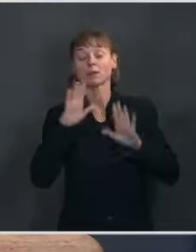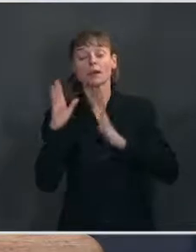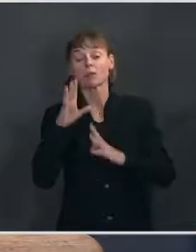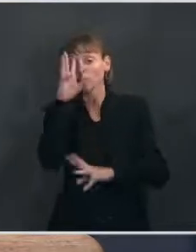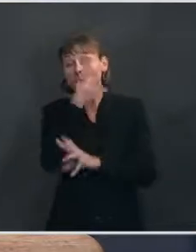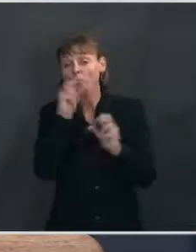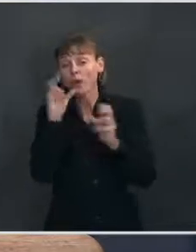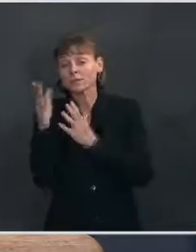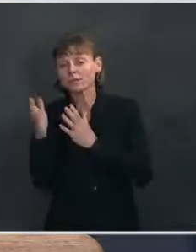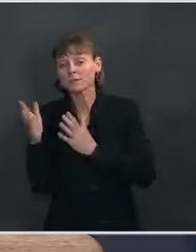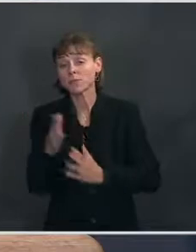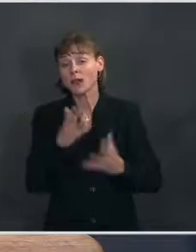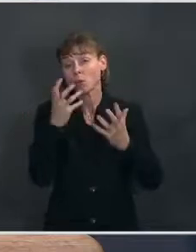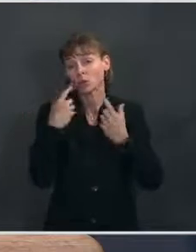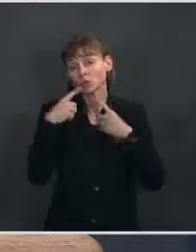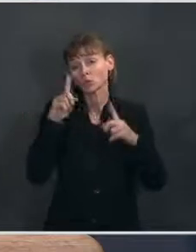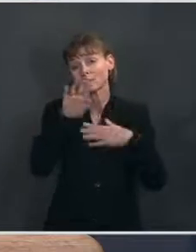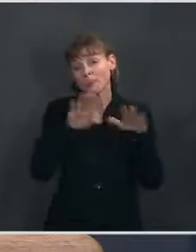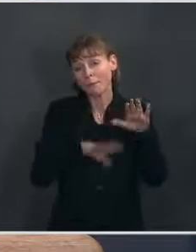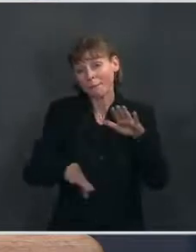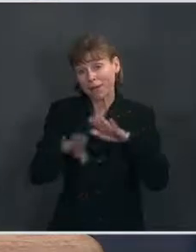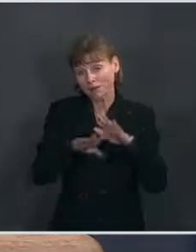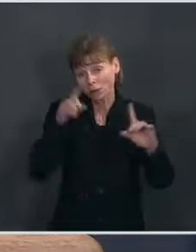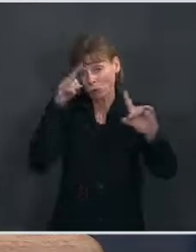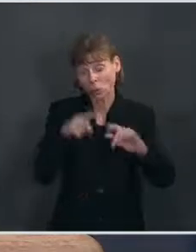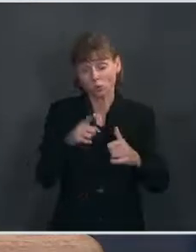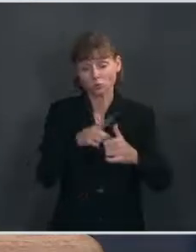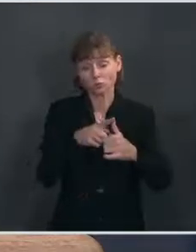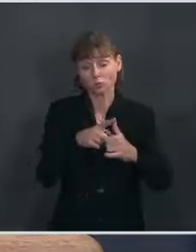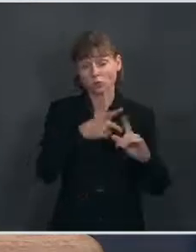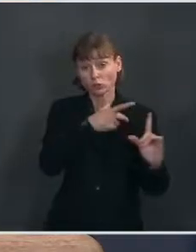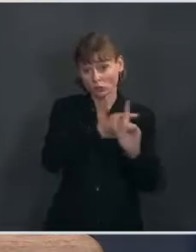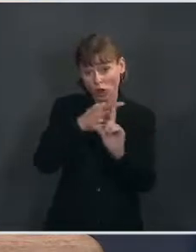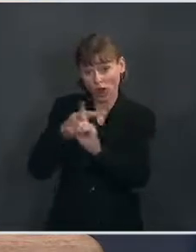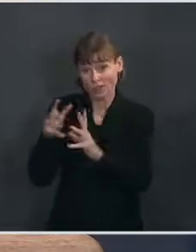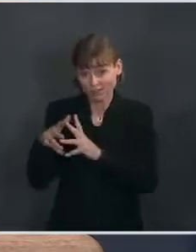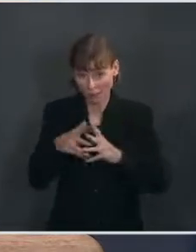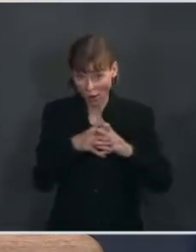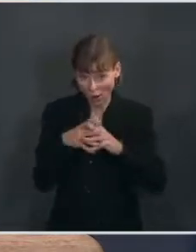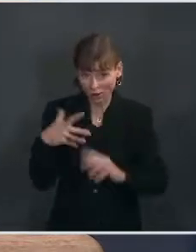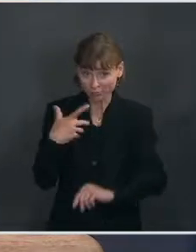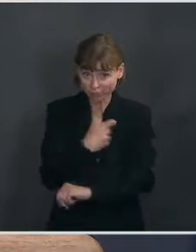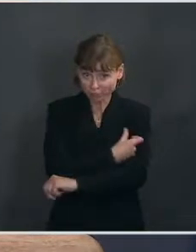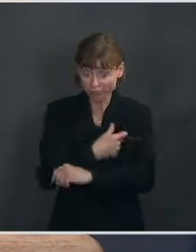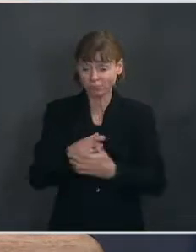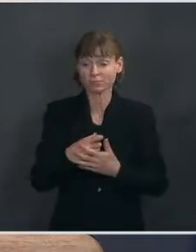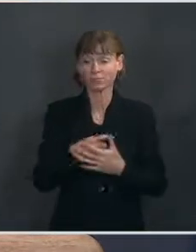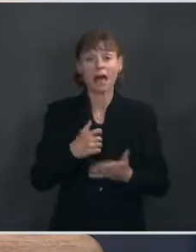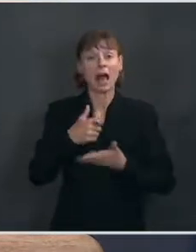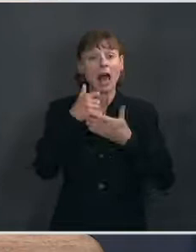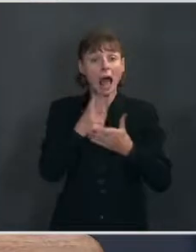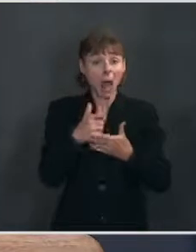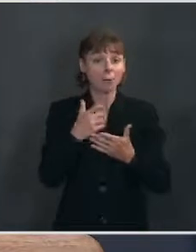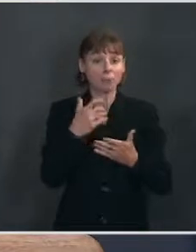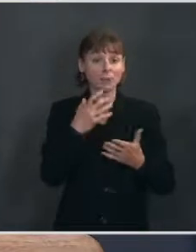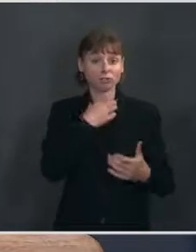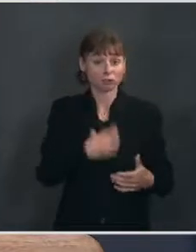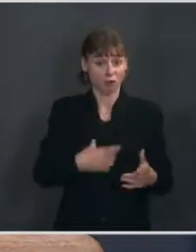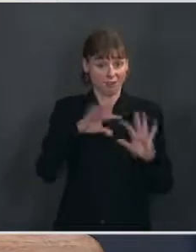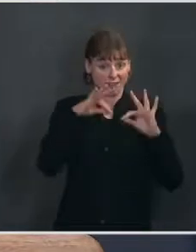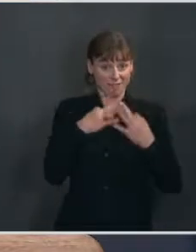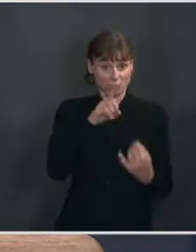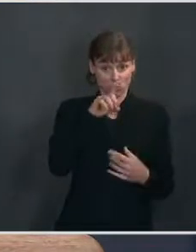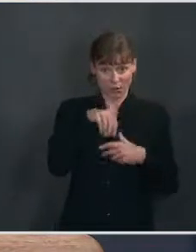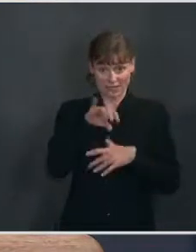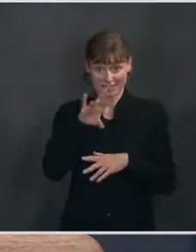certain basic goals. Getting shots in the arms of Americans, helping the one in seven families who are going hungry, and the nearly seven million Americans